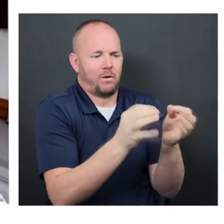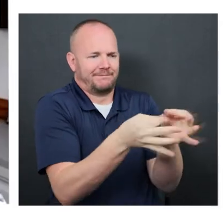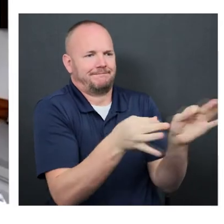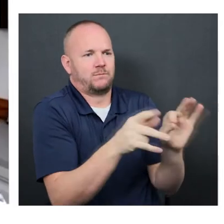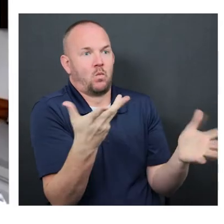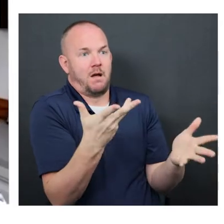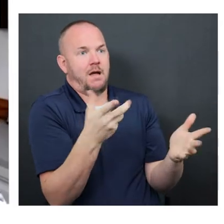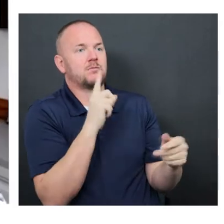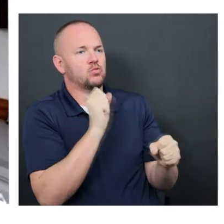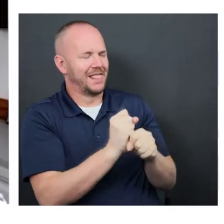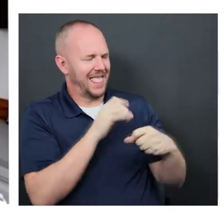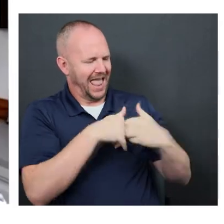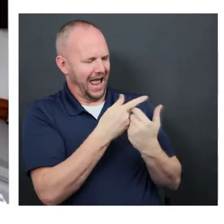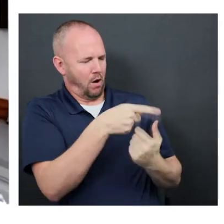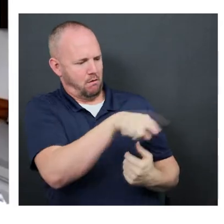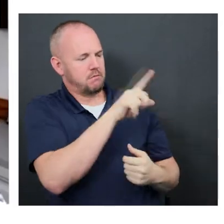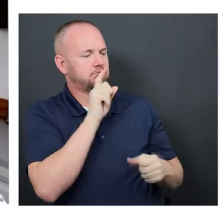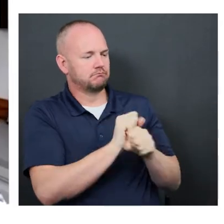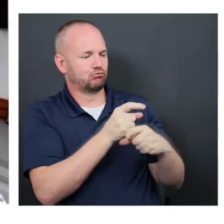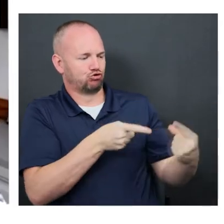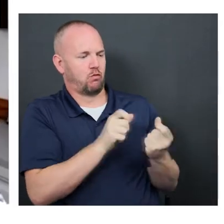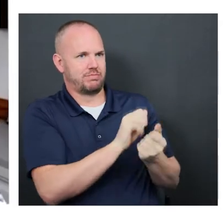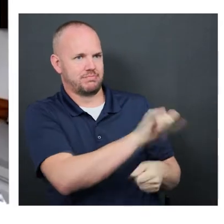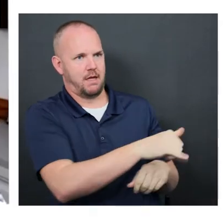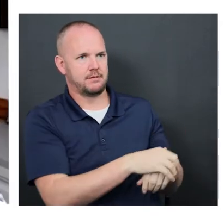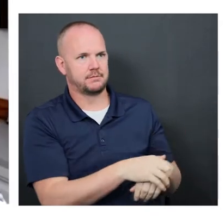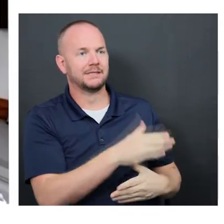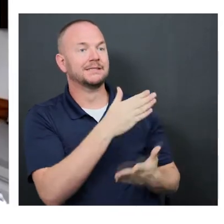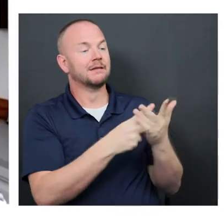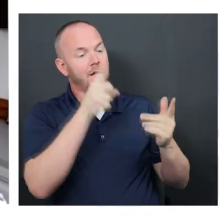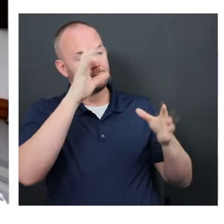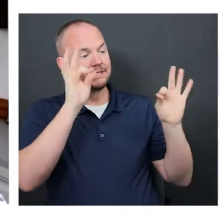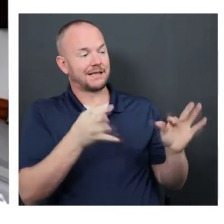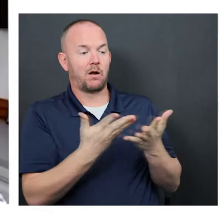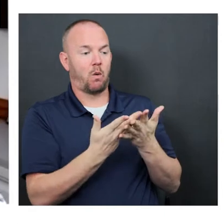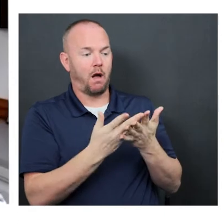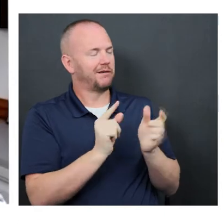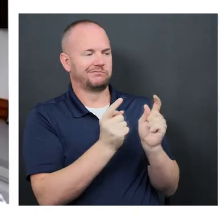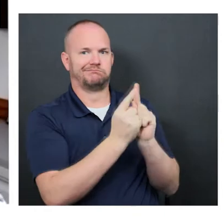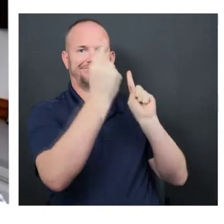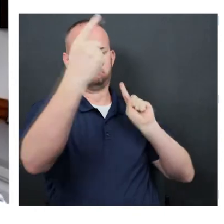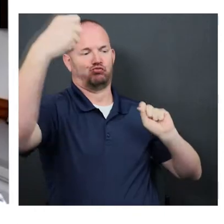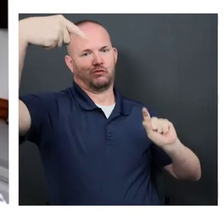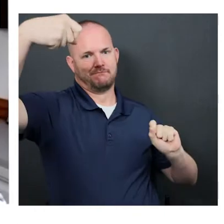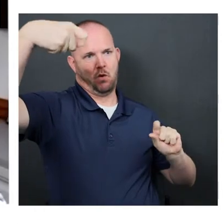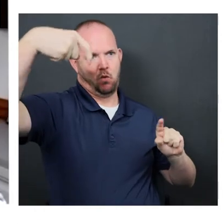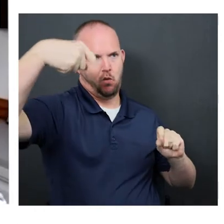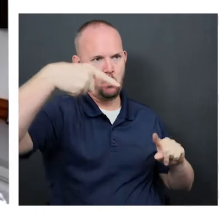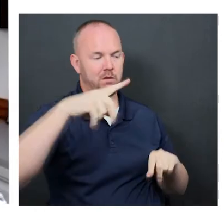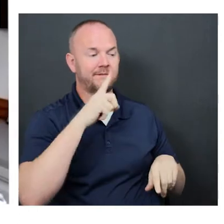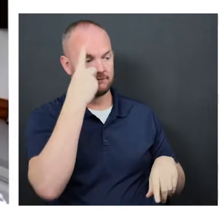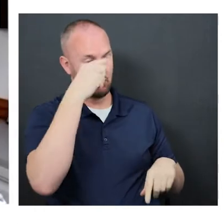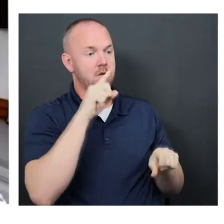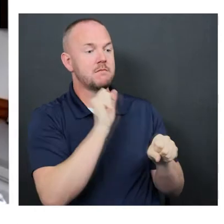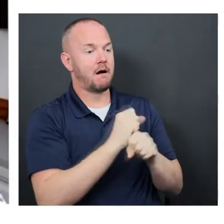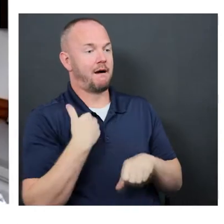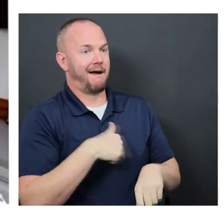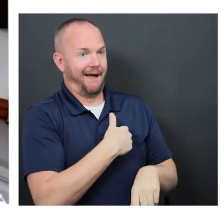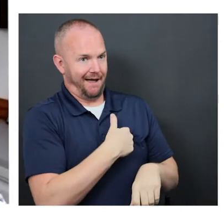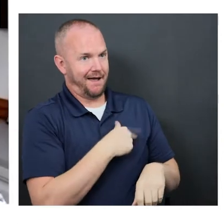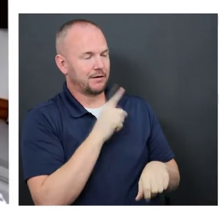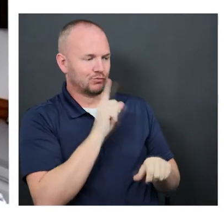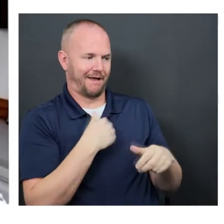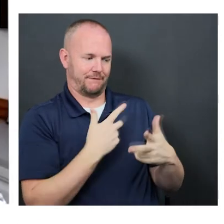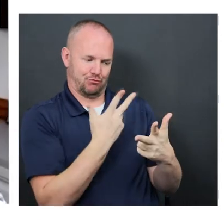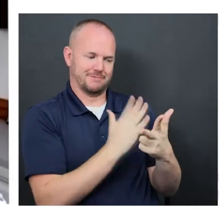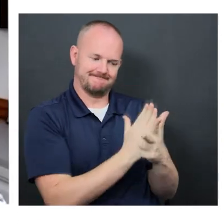hospital level, everybody struggled with that. And some decided that they would only do remote. For us, we decided that